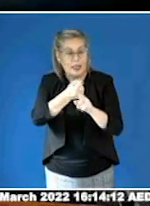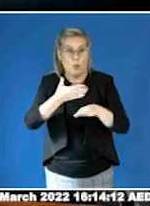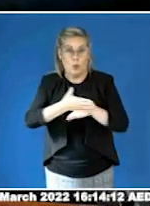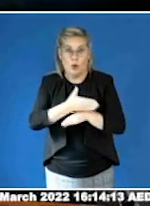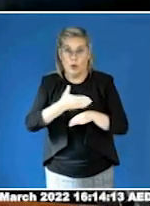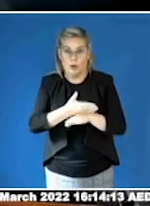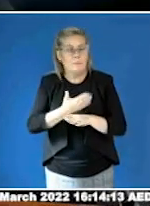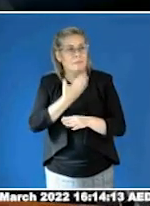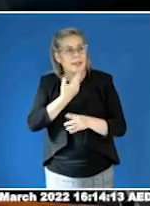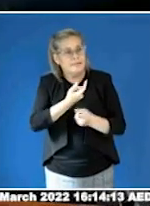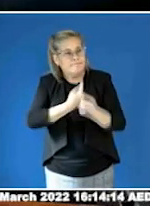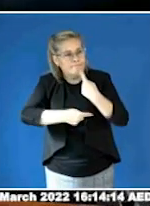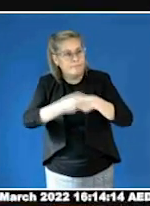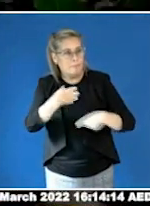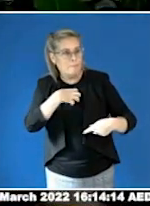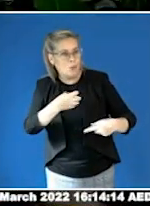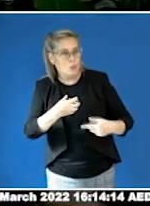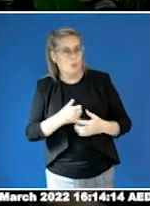thank you.